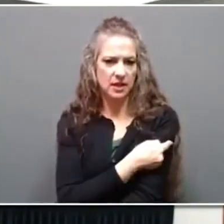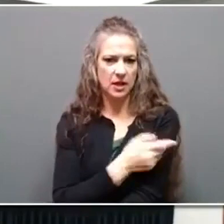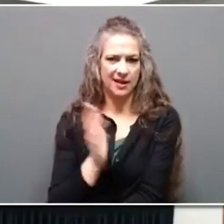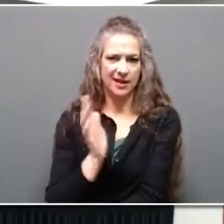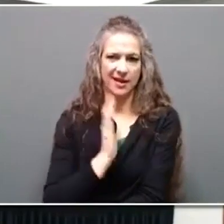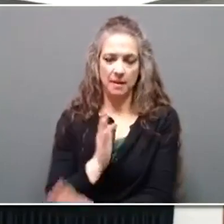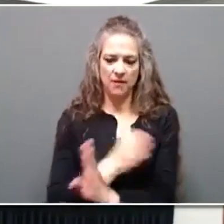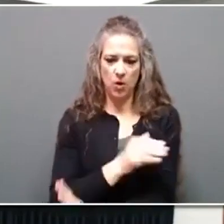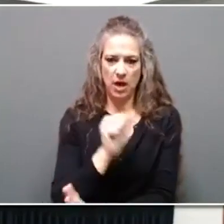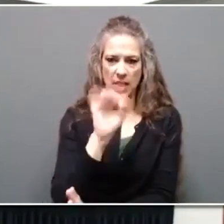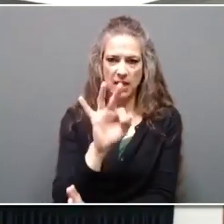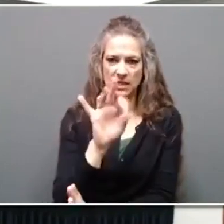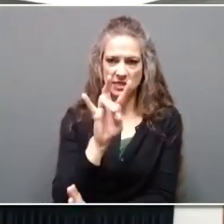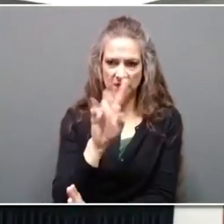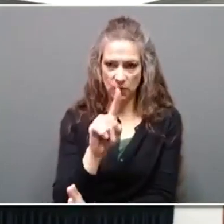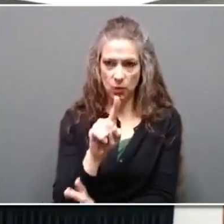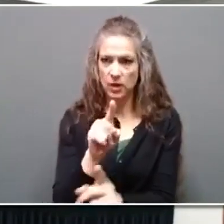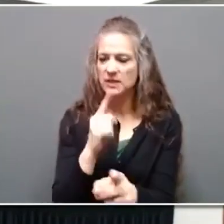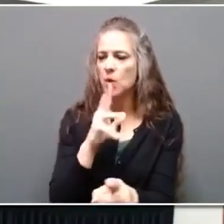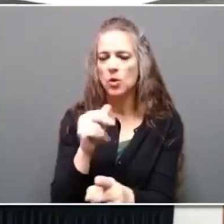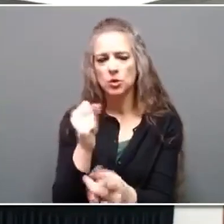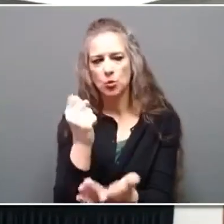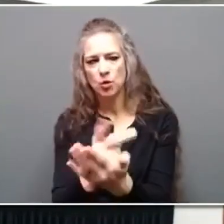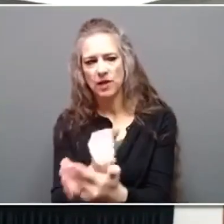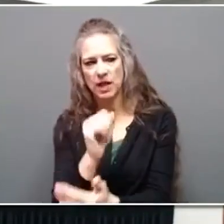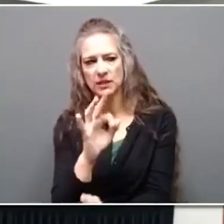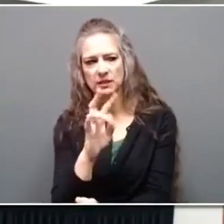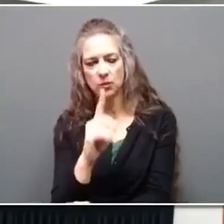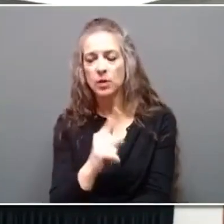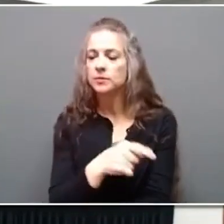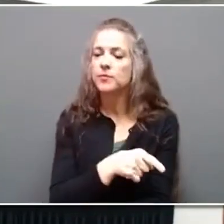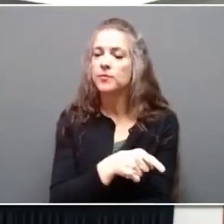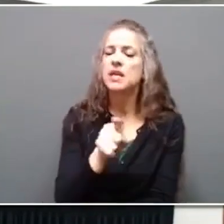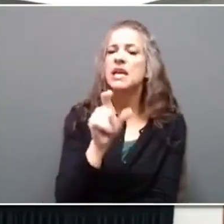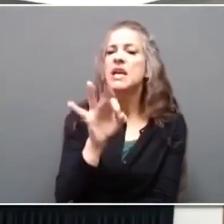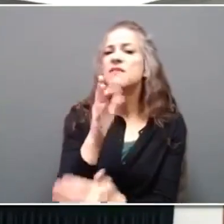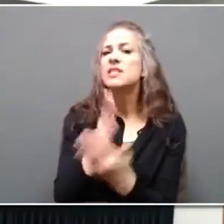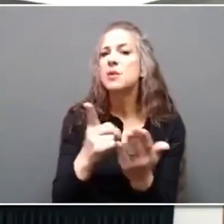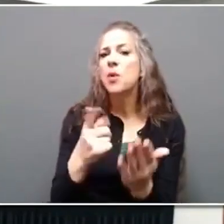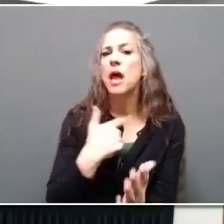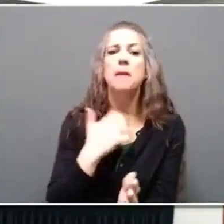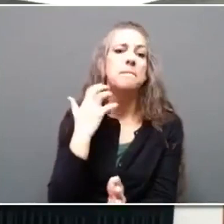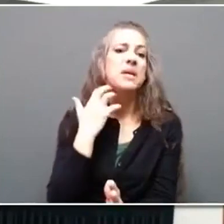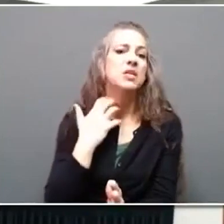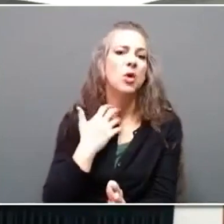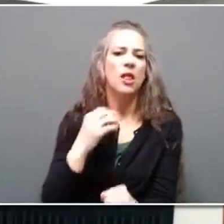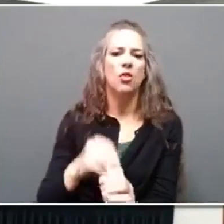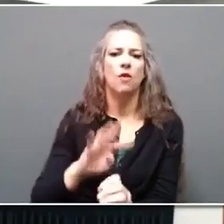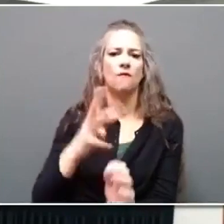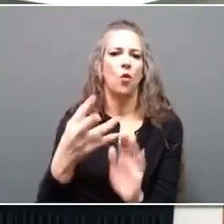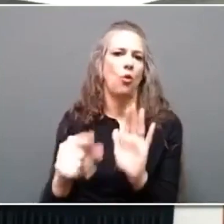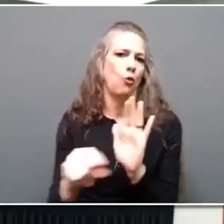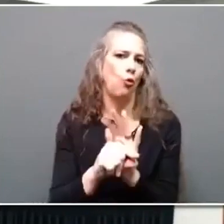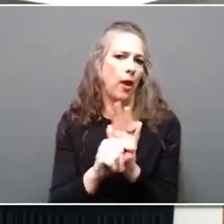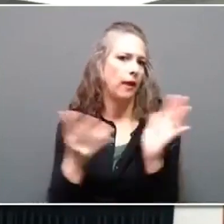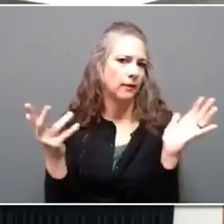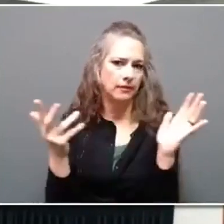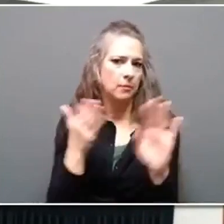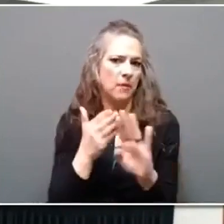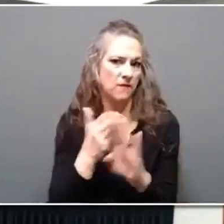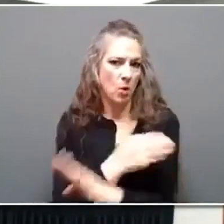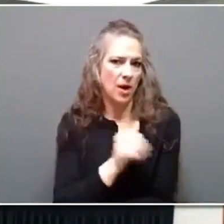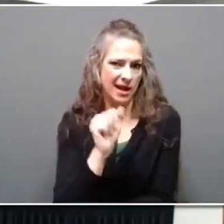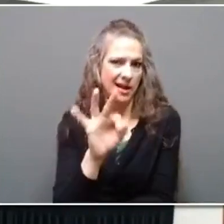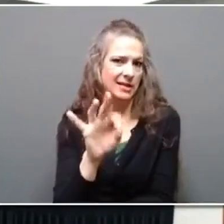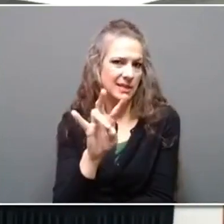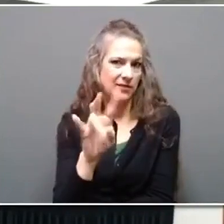That's when it was approved. Yeah. As someone who had measles in the fourth grade, which was prior to 1971, am